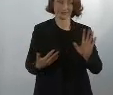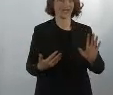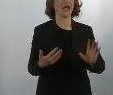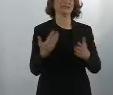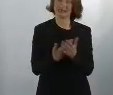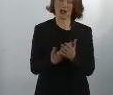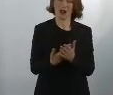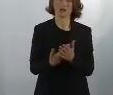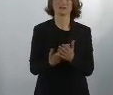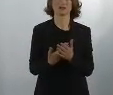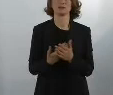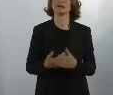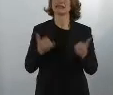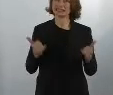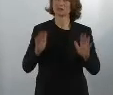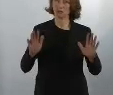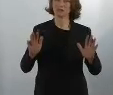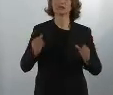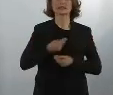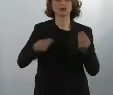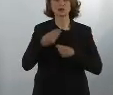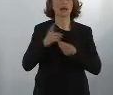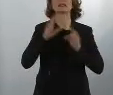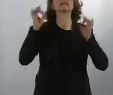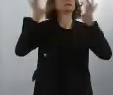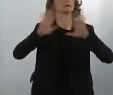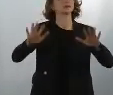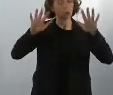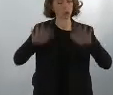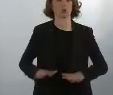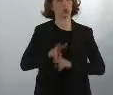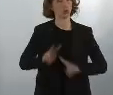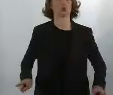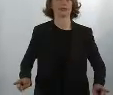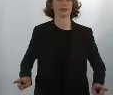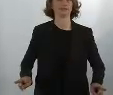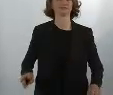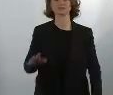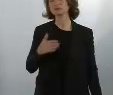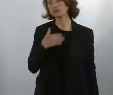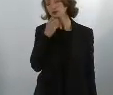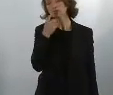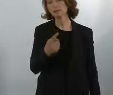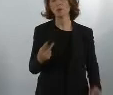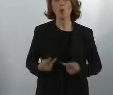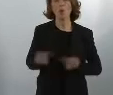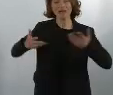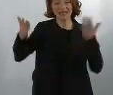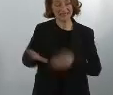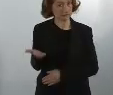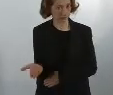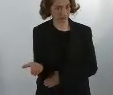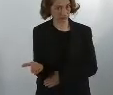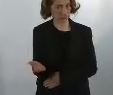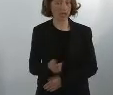than the time before that. And I think we can discuss that while being more relaxed about this, I